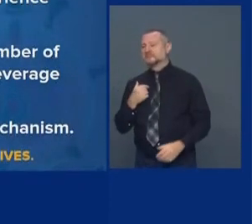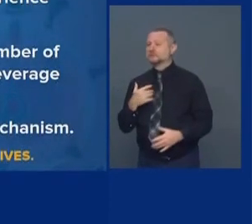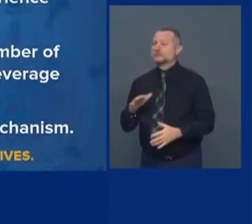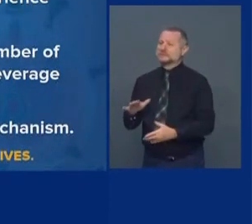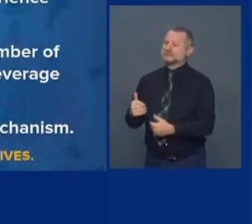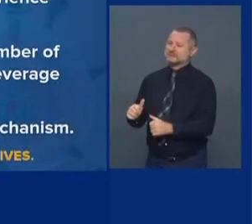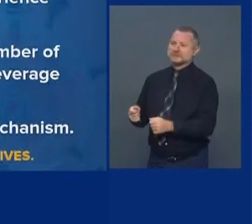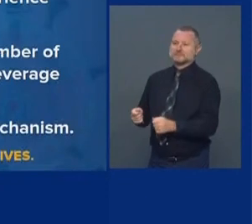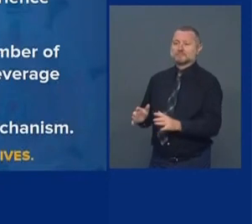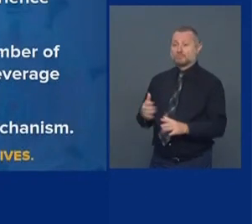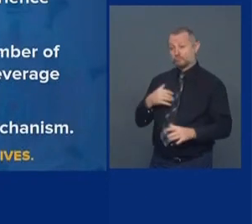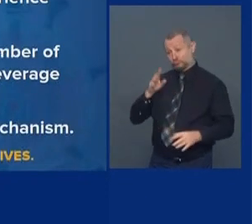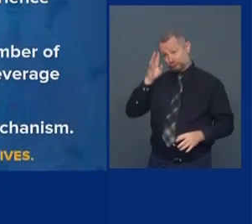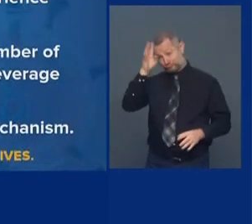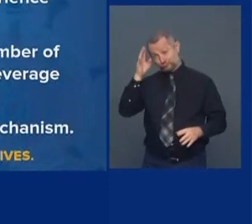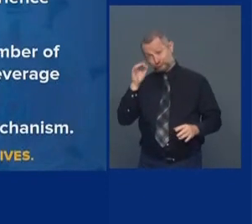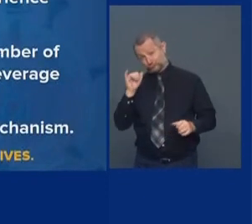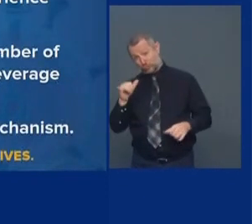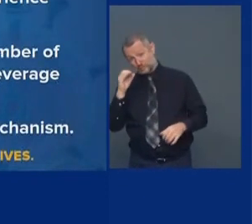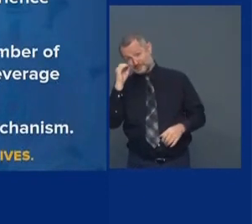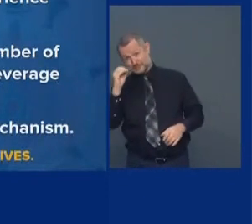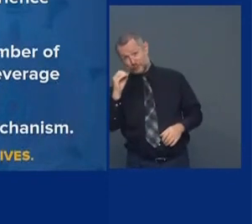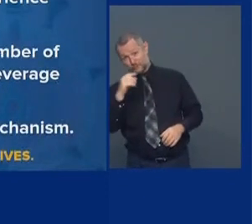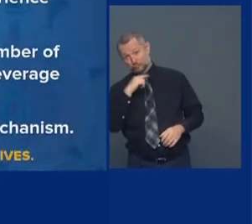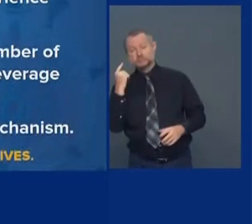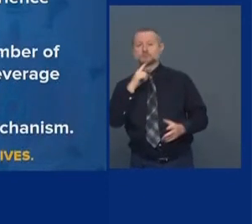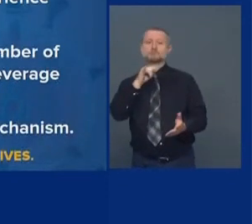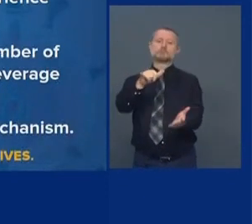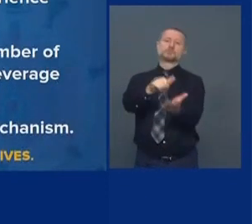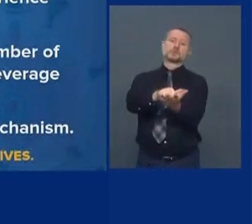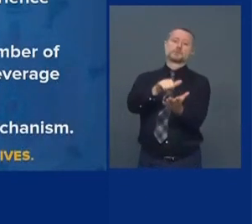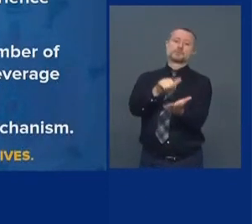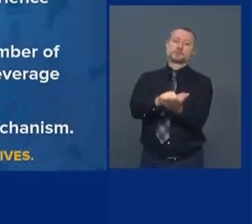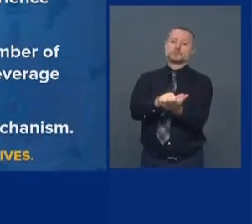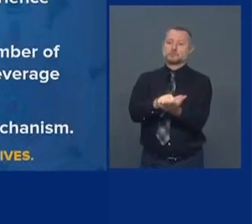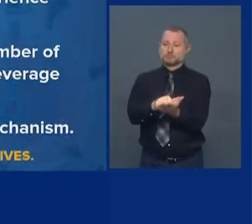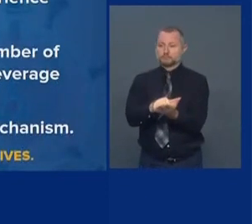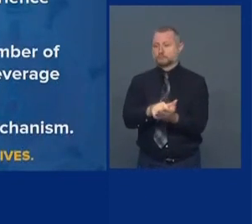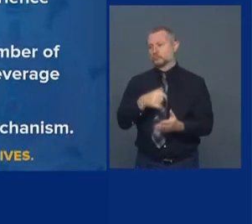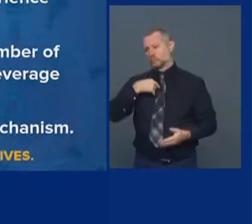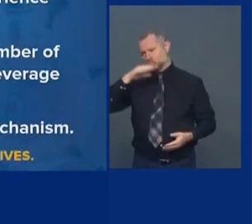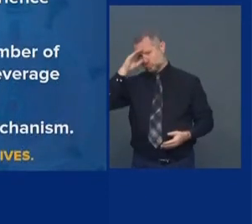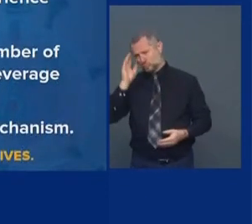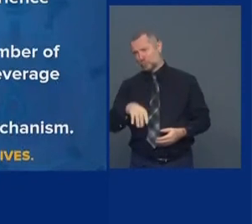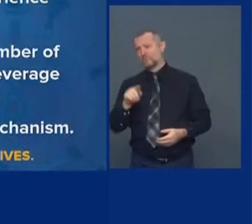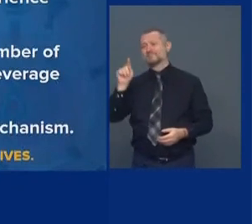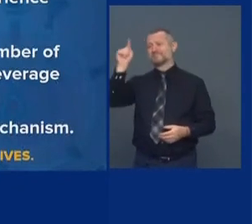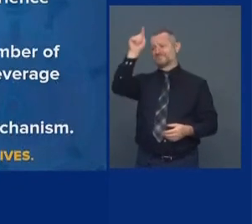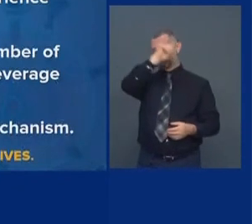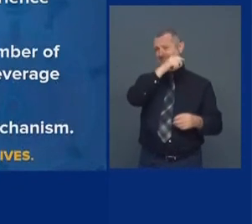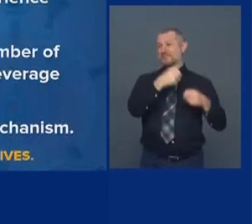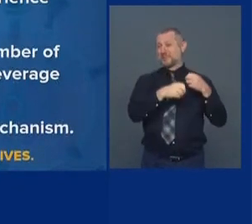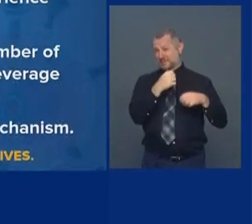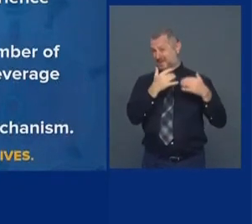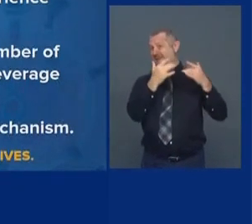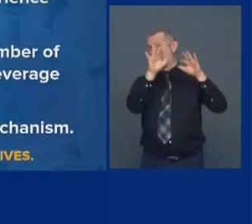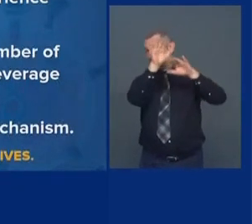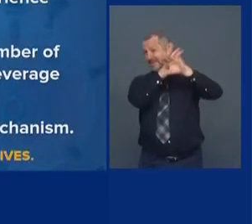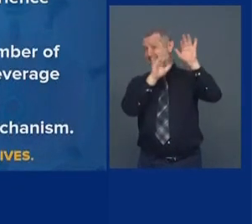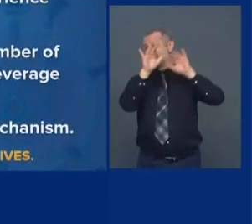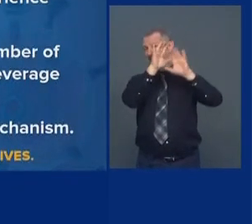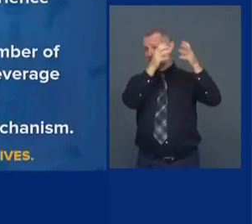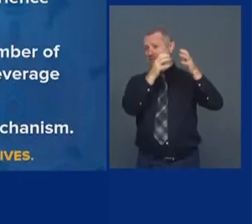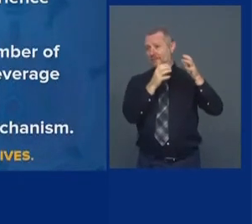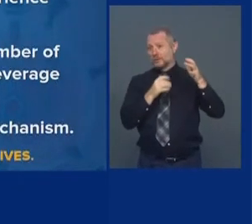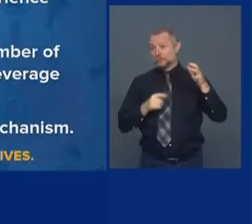So we know indoor dining is problematic from our own experience in upstate New York. We know there's a risk